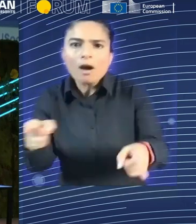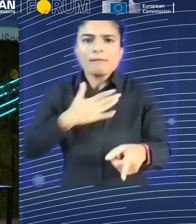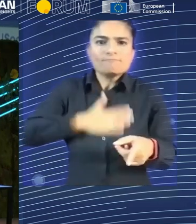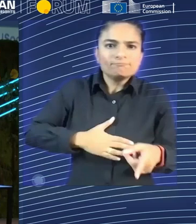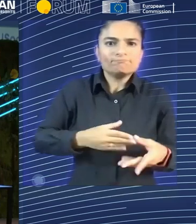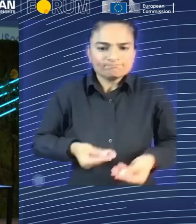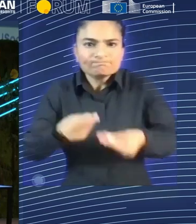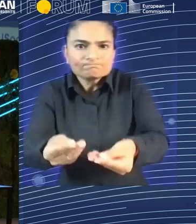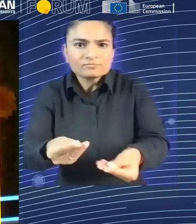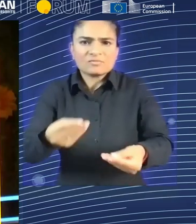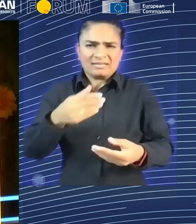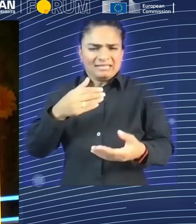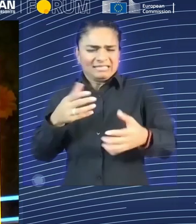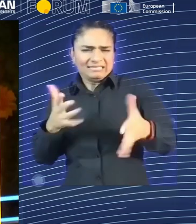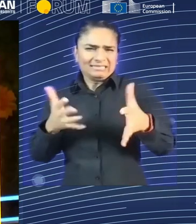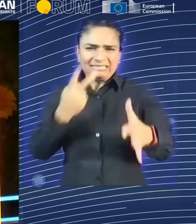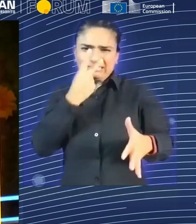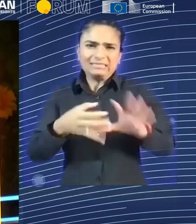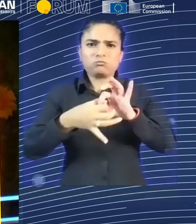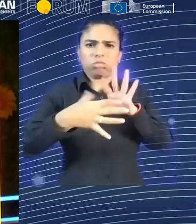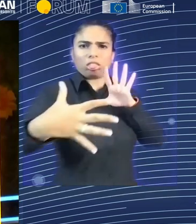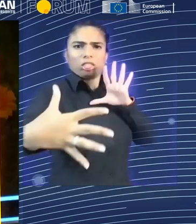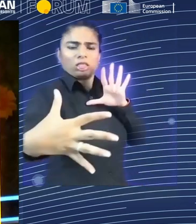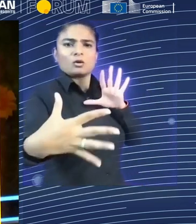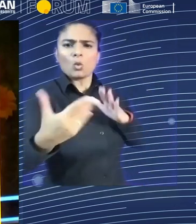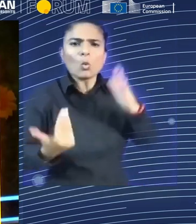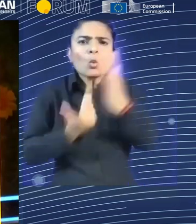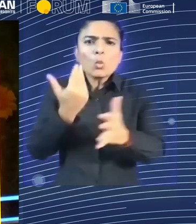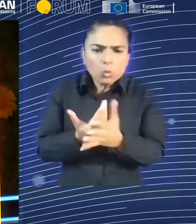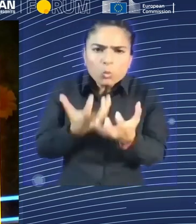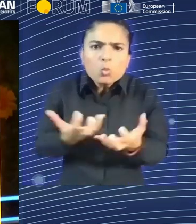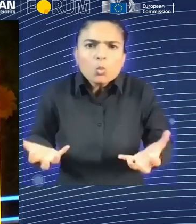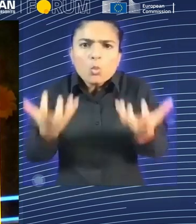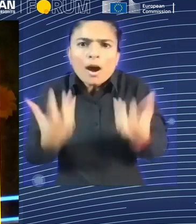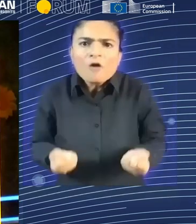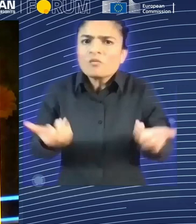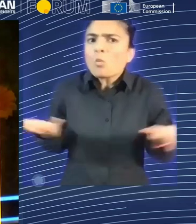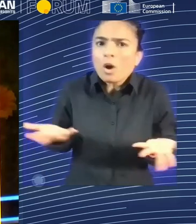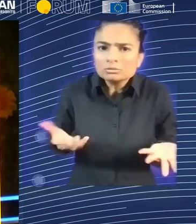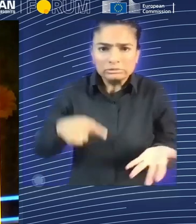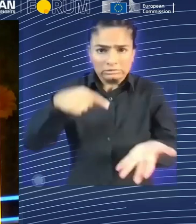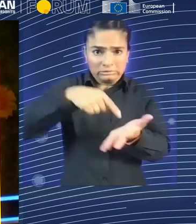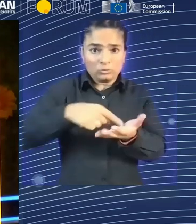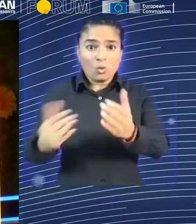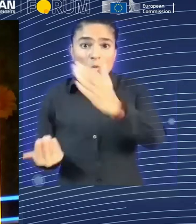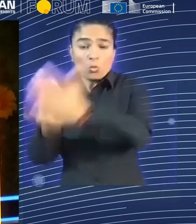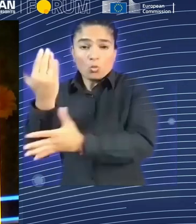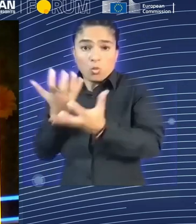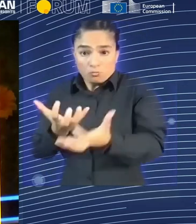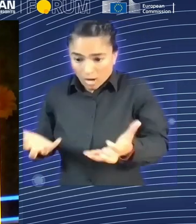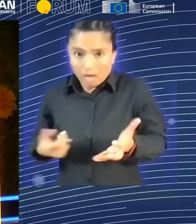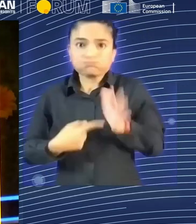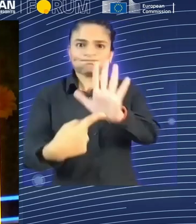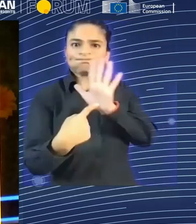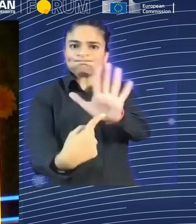see happening, but it's very early days. So I think at the moment, a lot of the AI